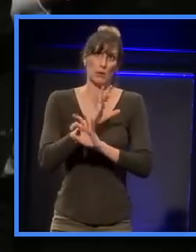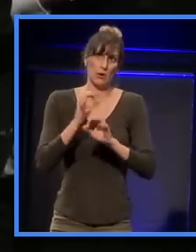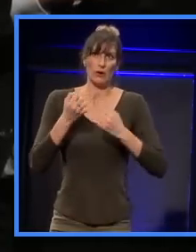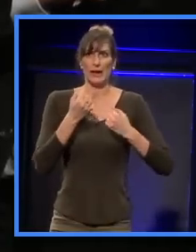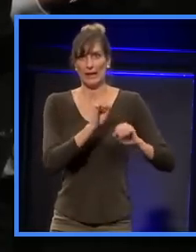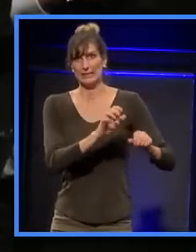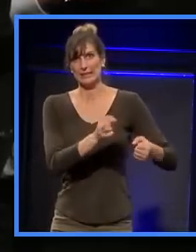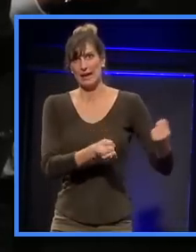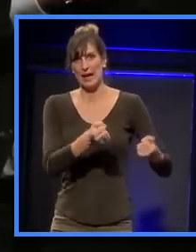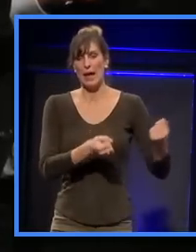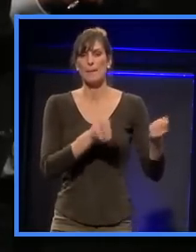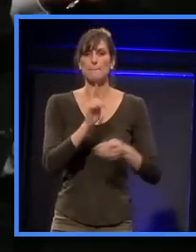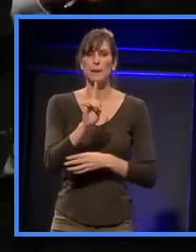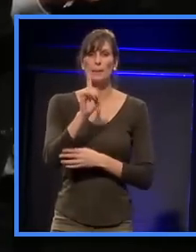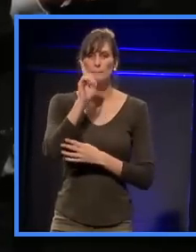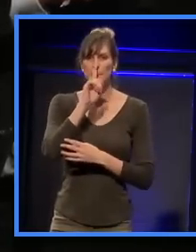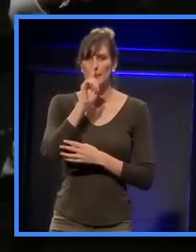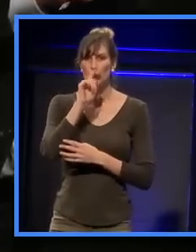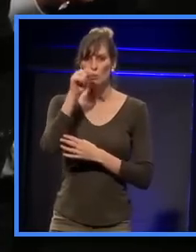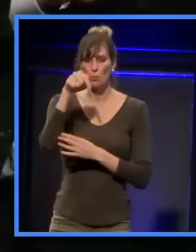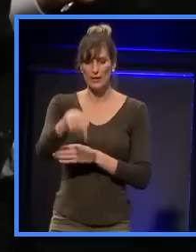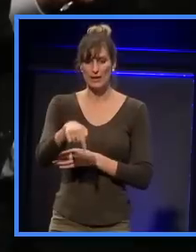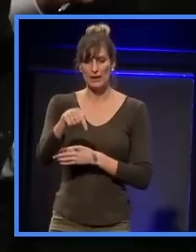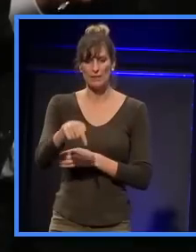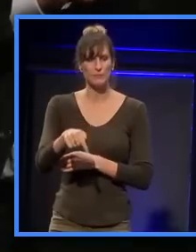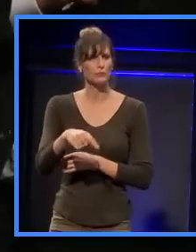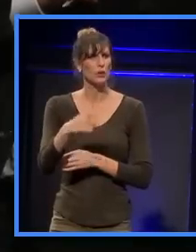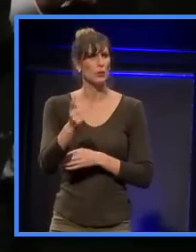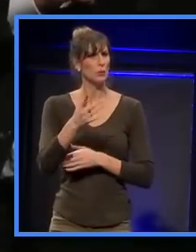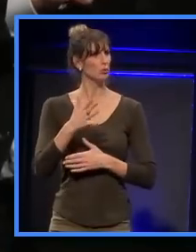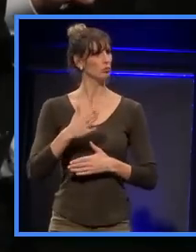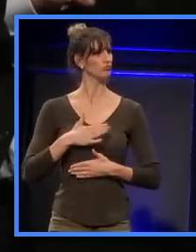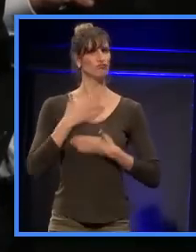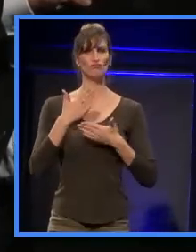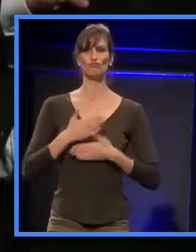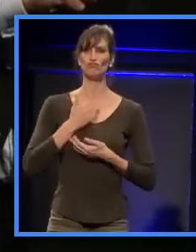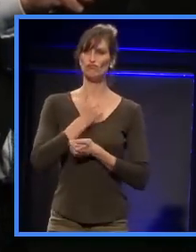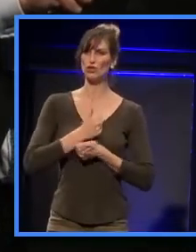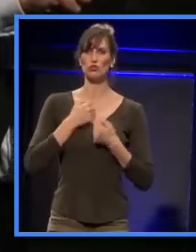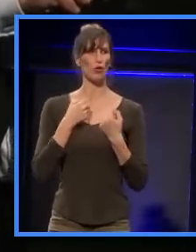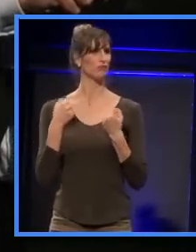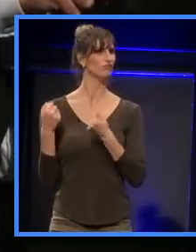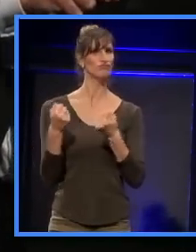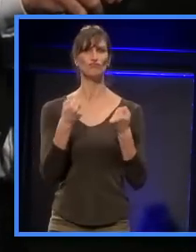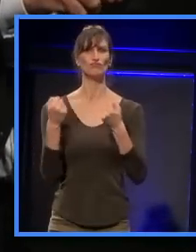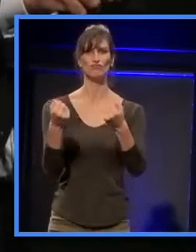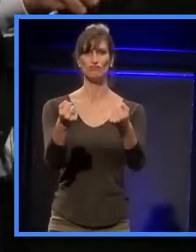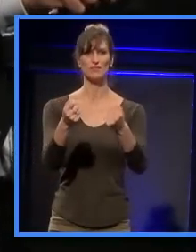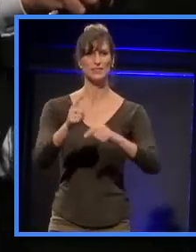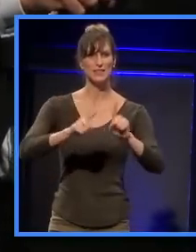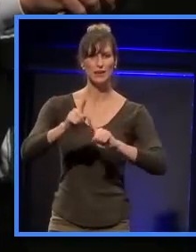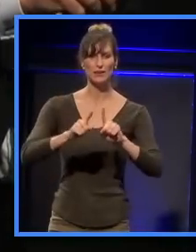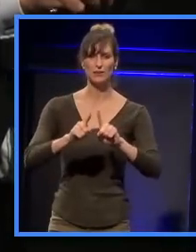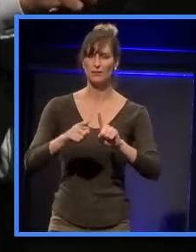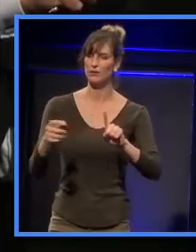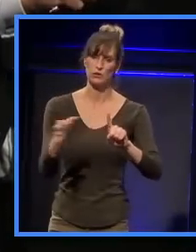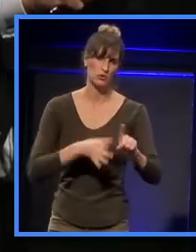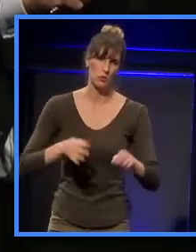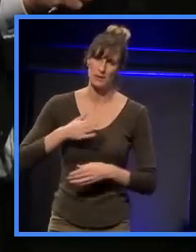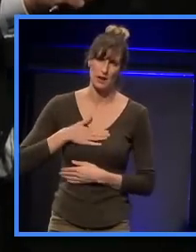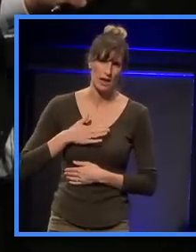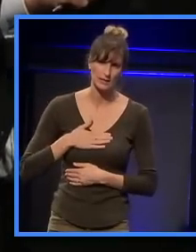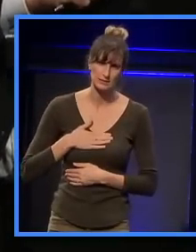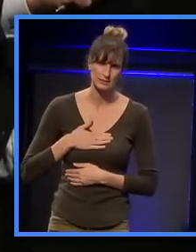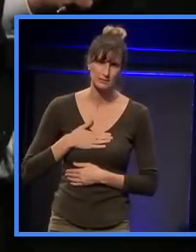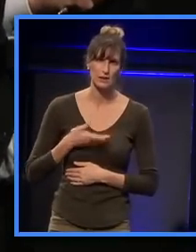people really want, particularly living in the city, because who enjoys driving through the city? That's a horrendous experience. Nobody really wants to do it,